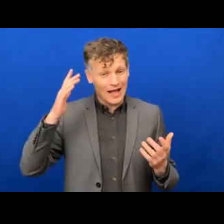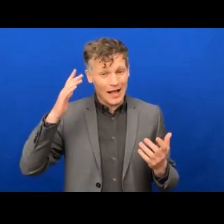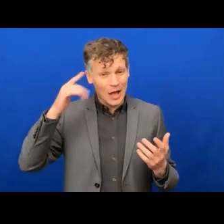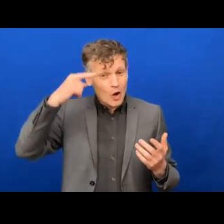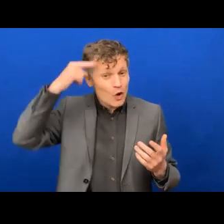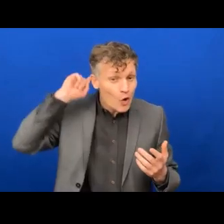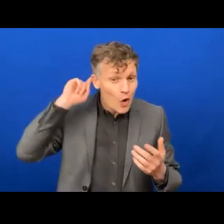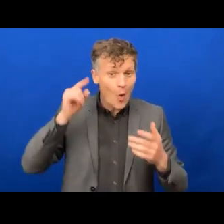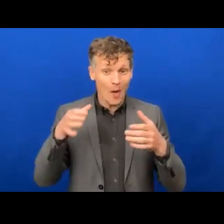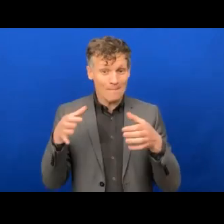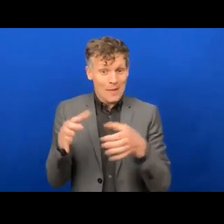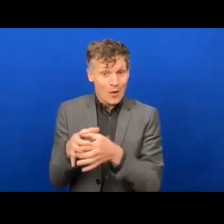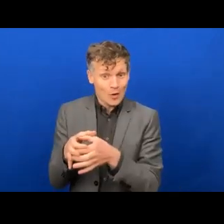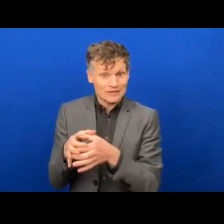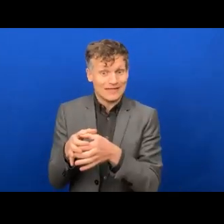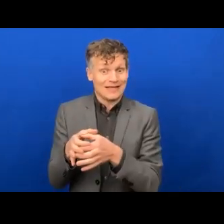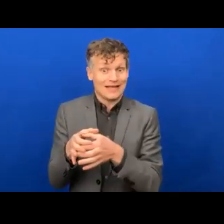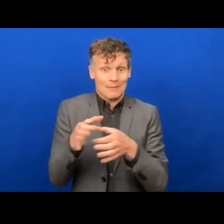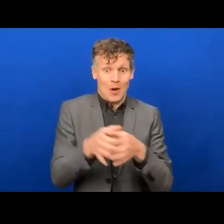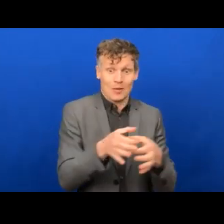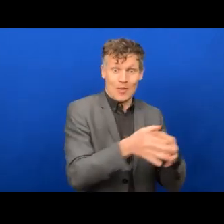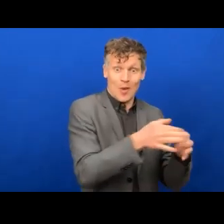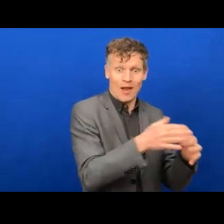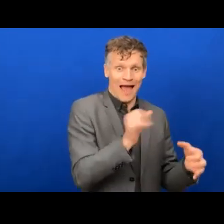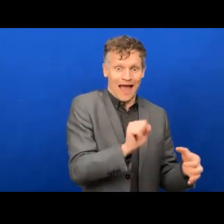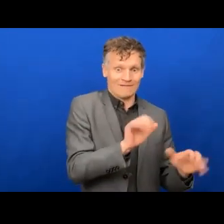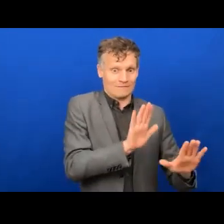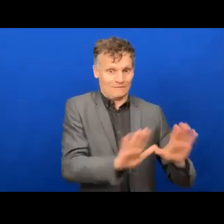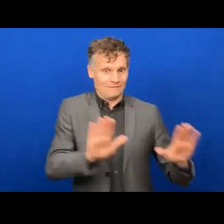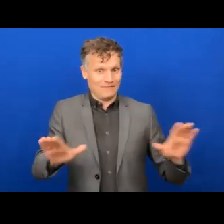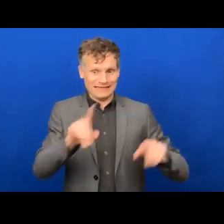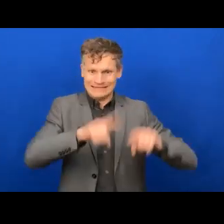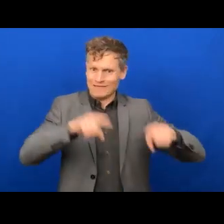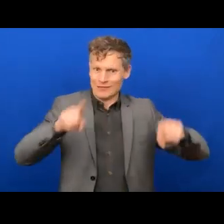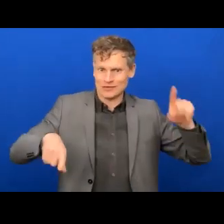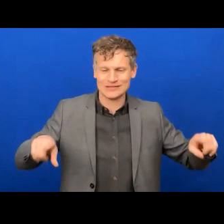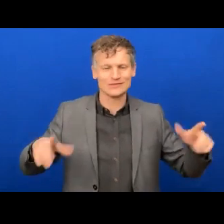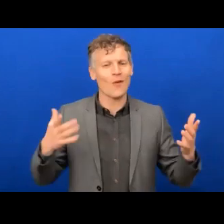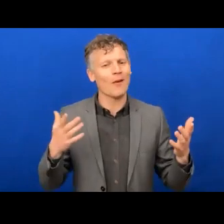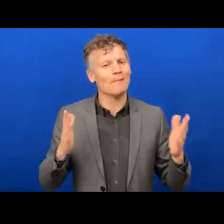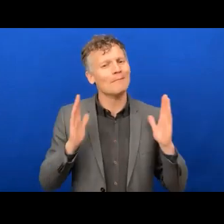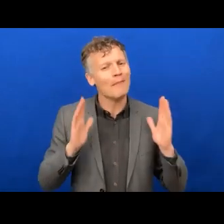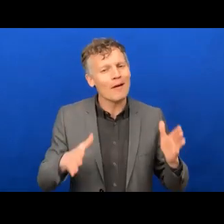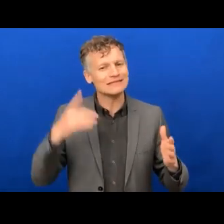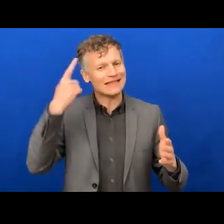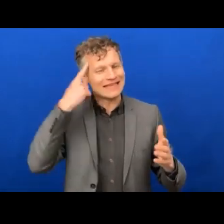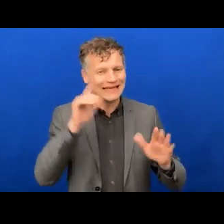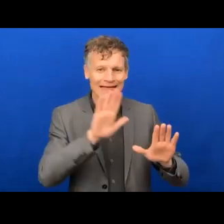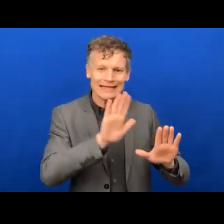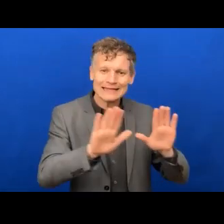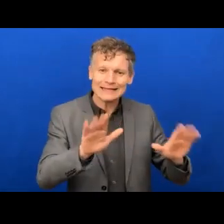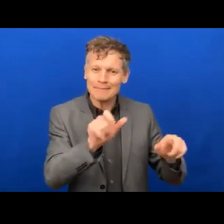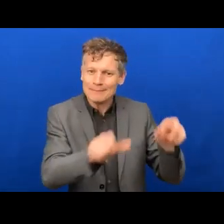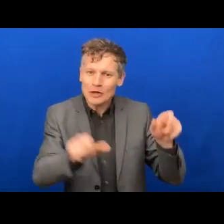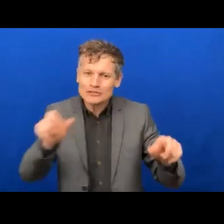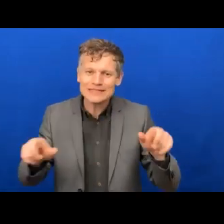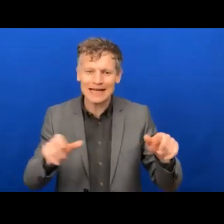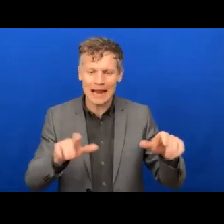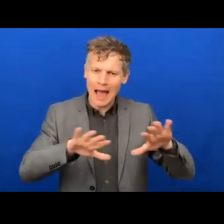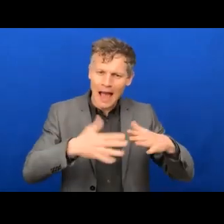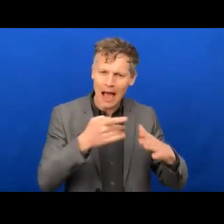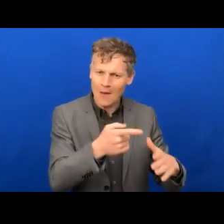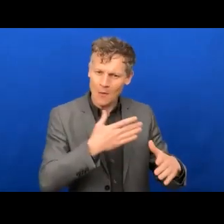So, so there is an awful lot of customisation. And I think that will, you know, give time for the other questions, because I think there's an awful lot of